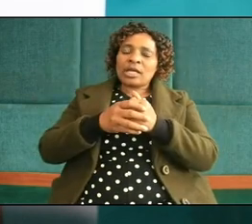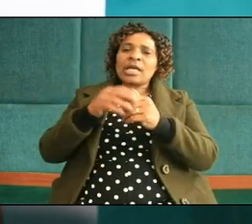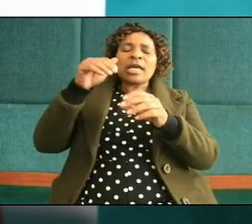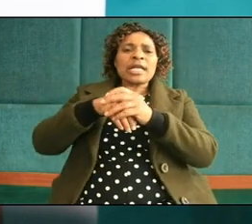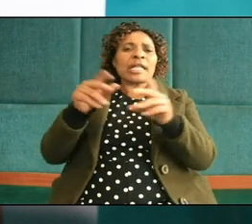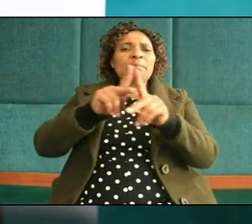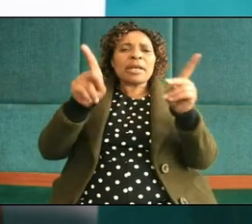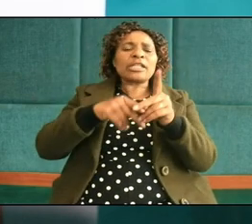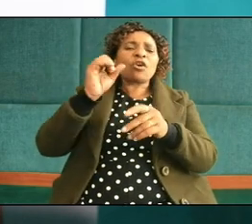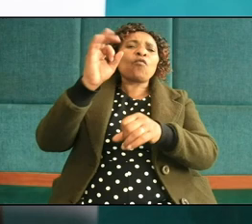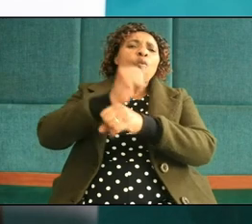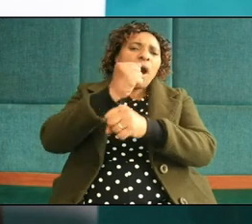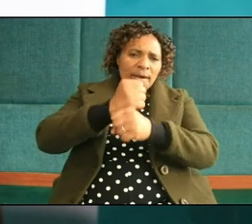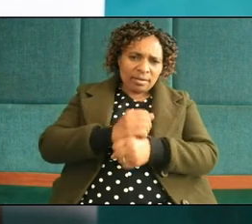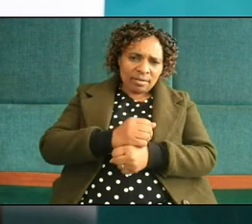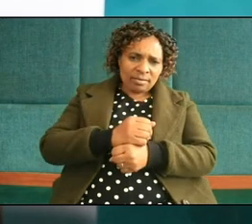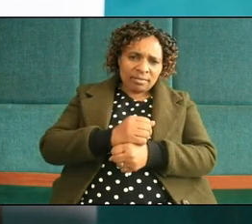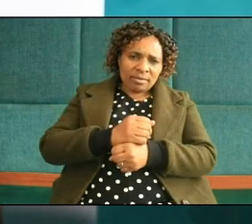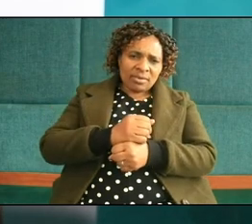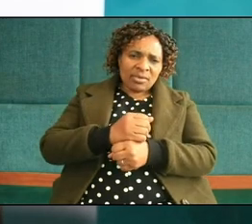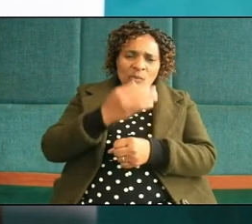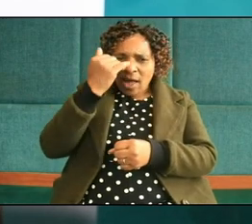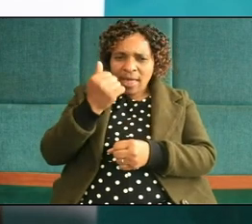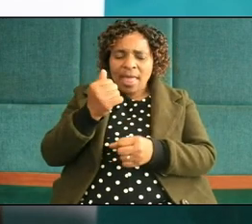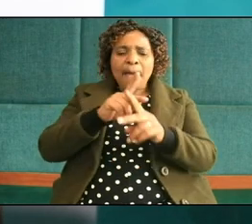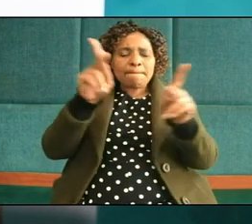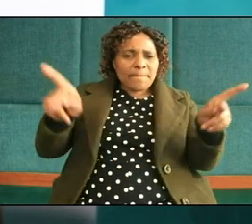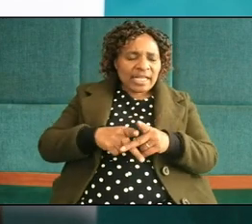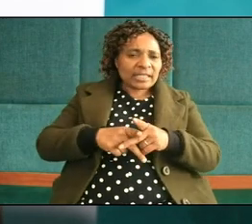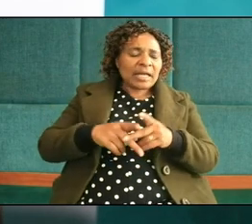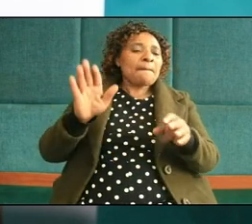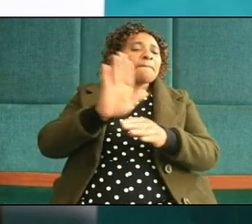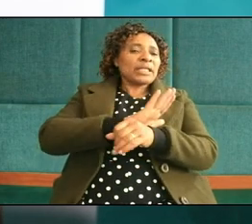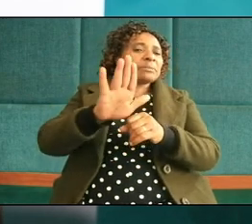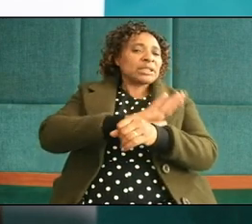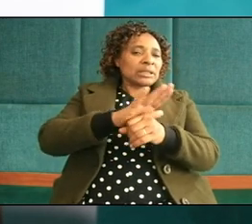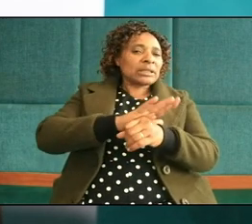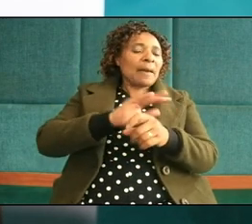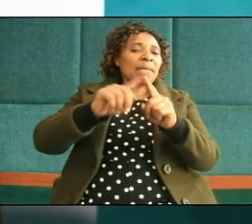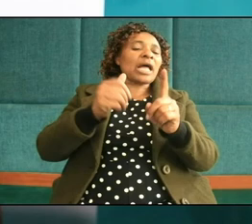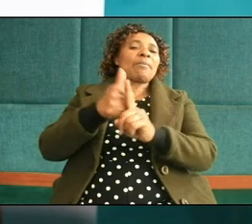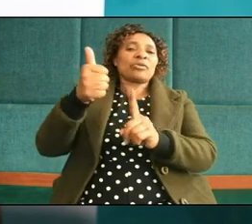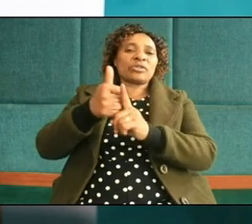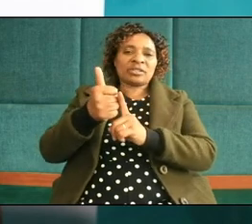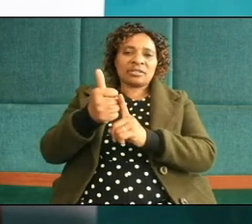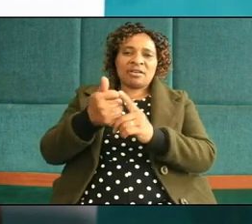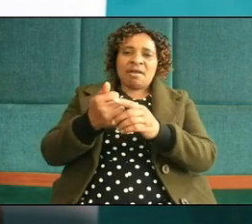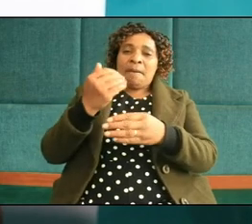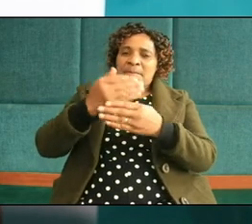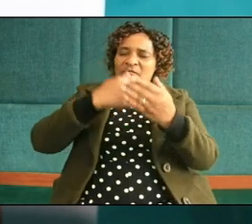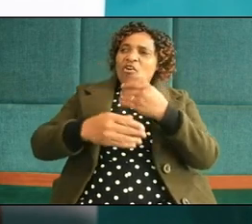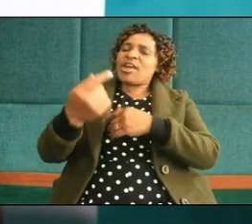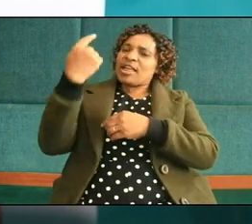where he is very busy to abuse our people yesterday before yesterday